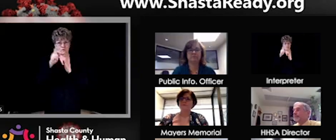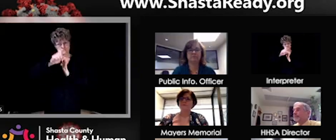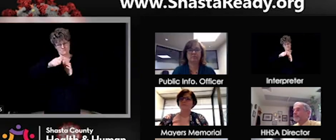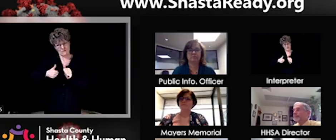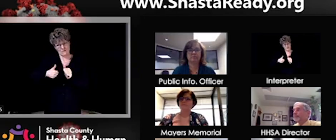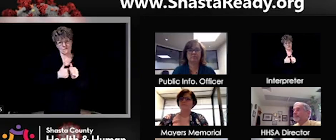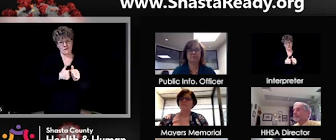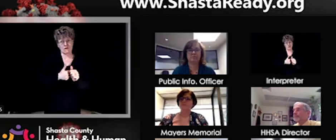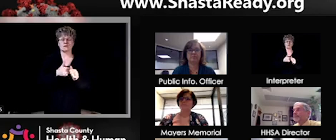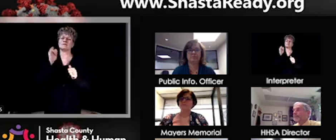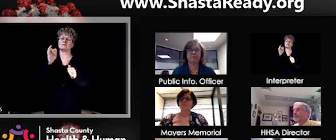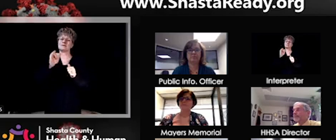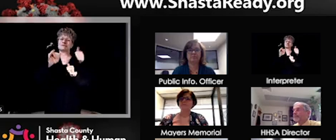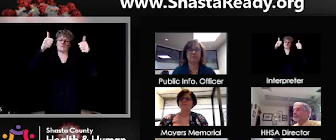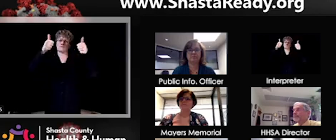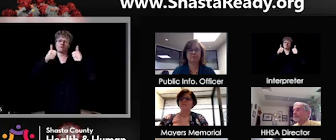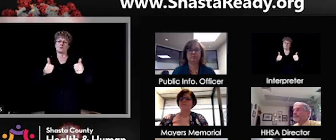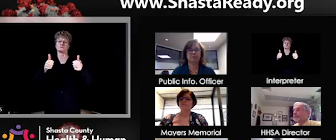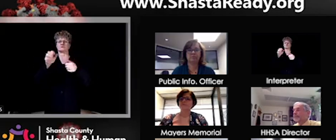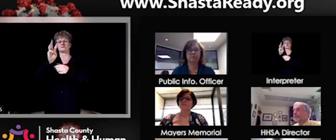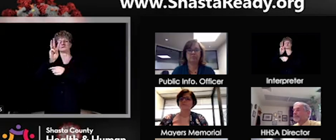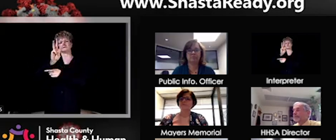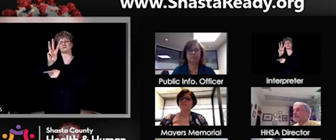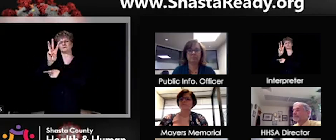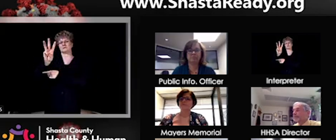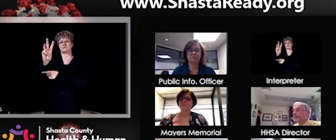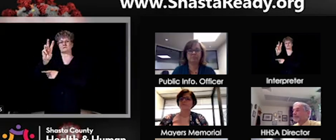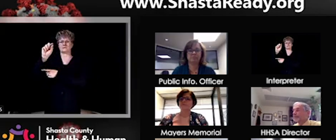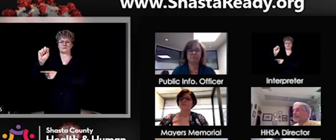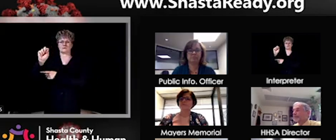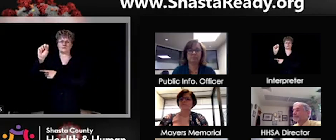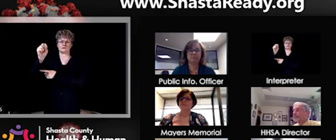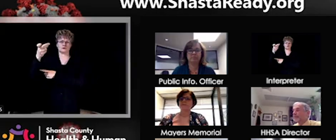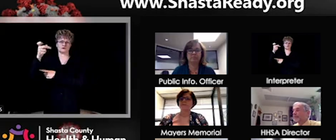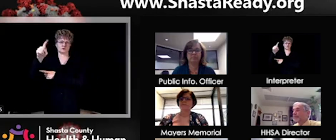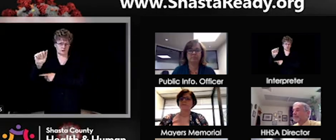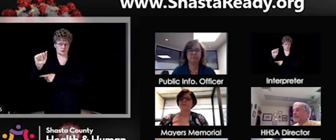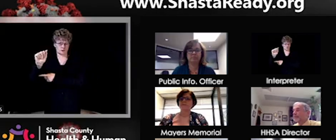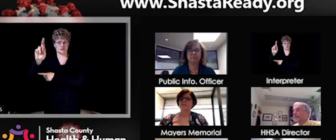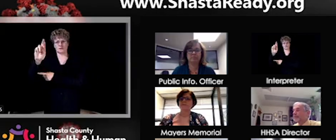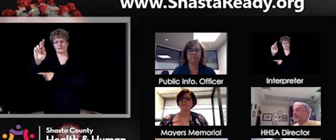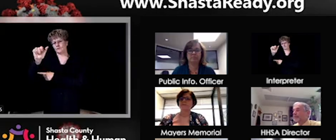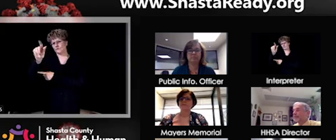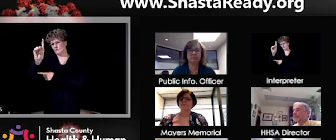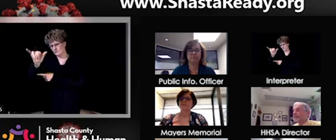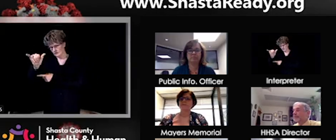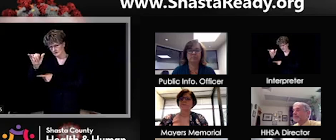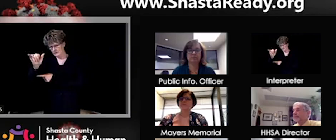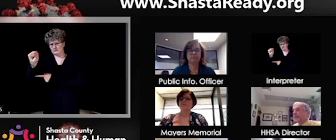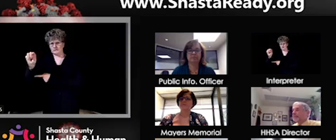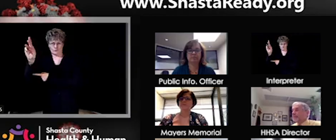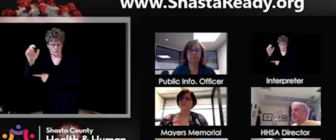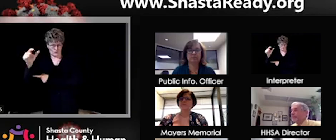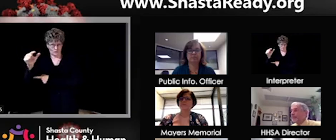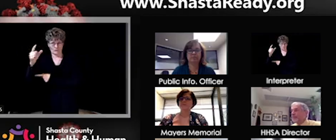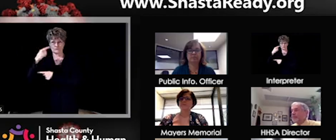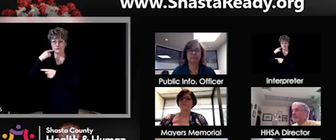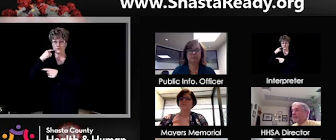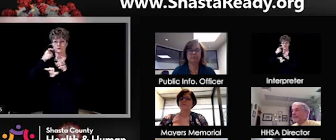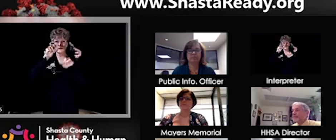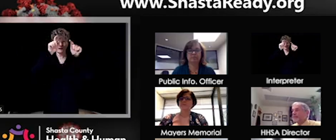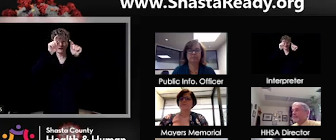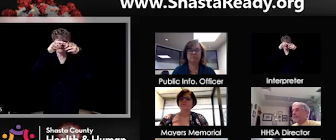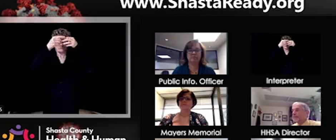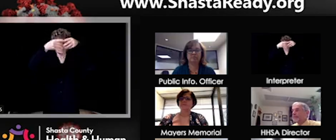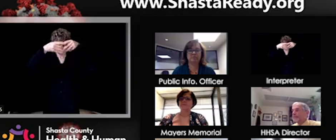like. And so, that's where details can be found about what you should be expecting. But it's the